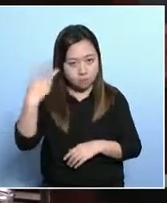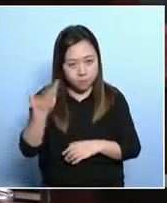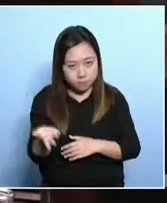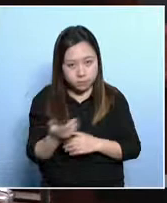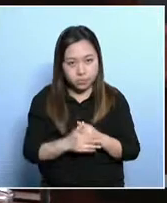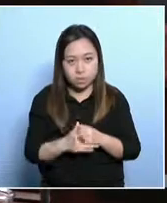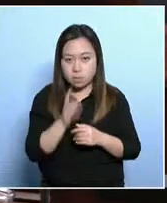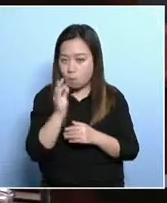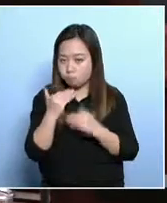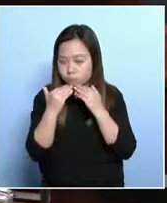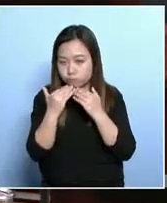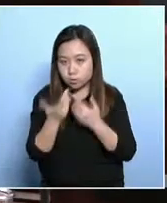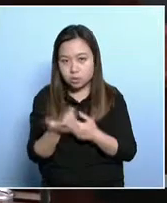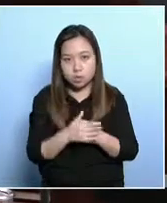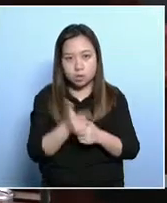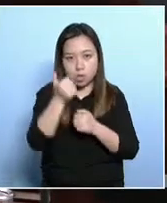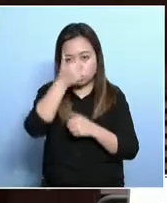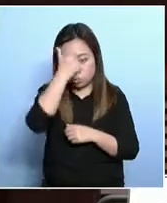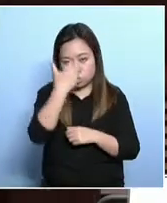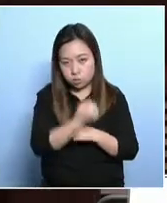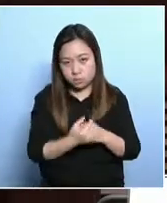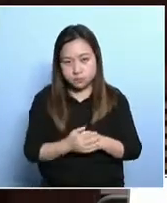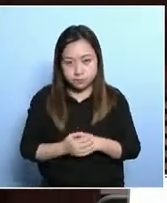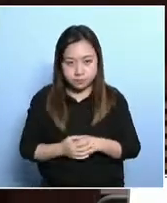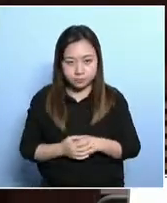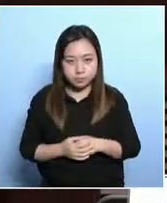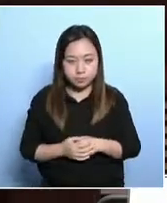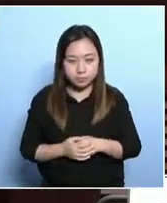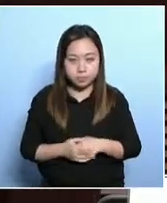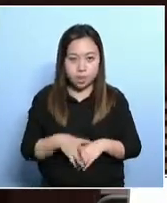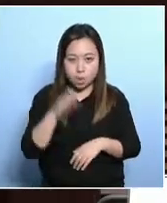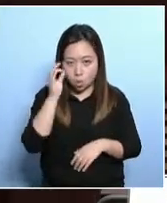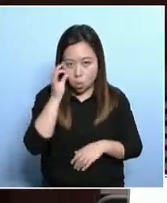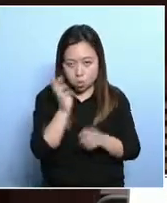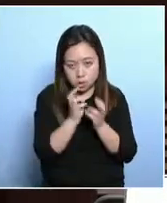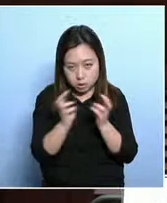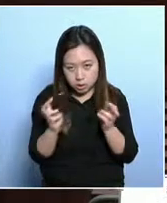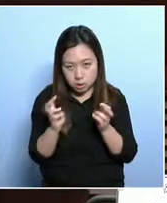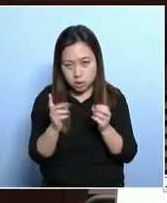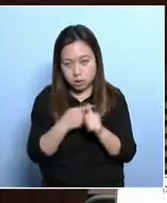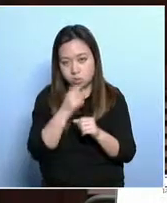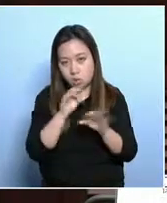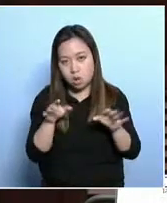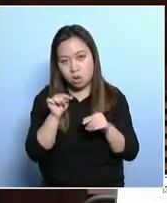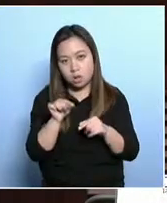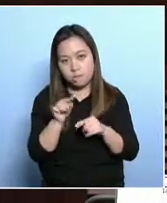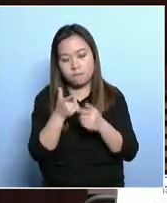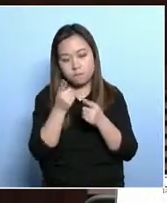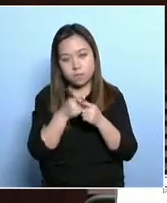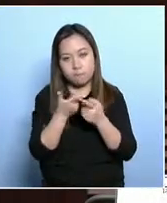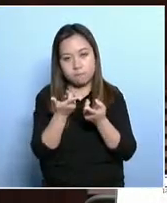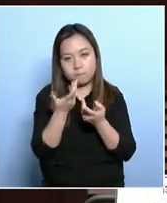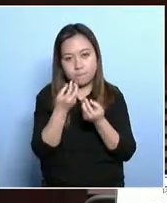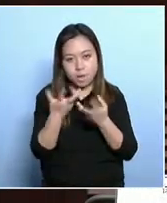any views or visions under Secretary? Now, first on the poverty line.